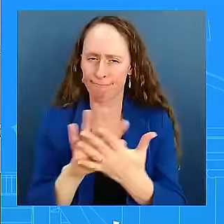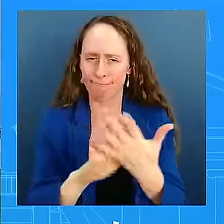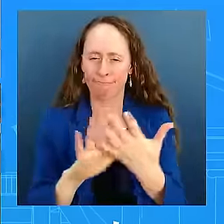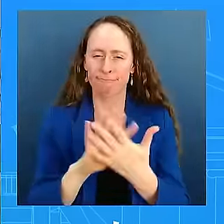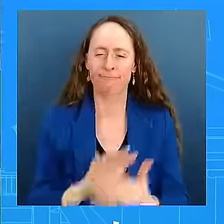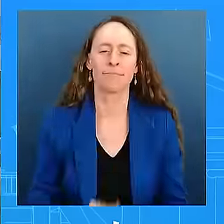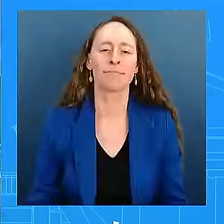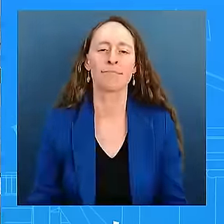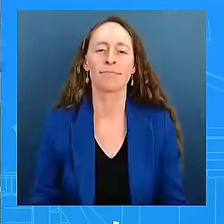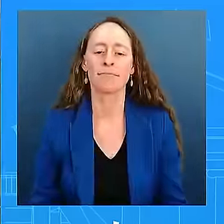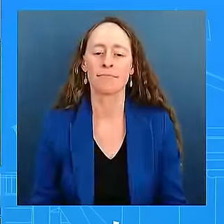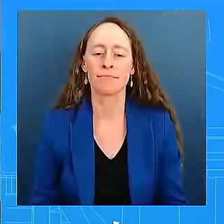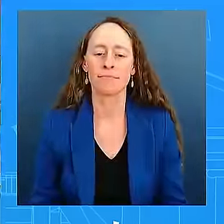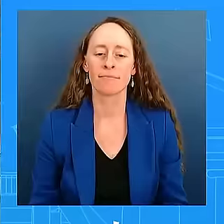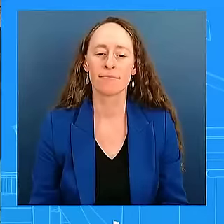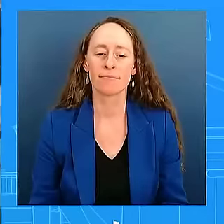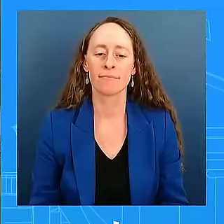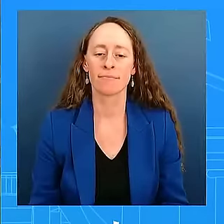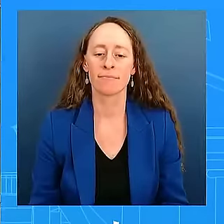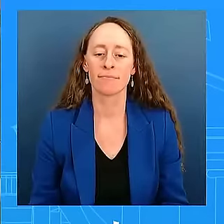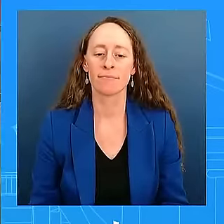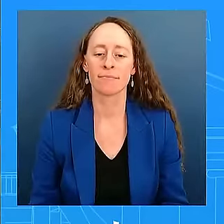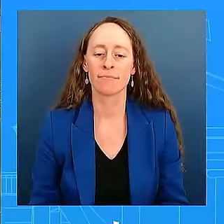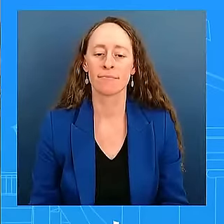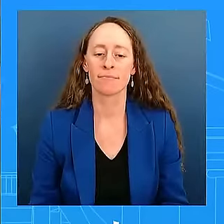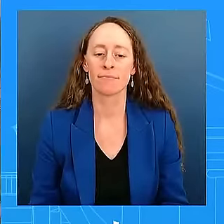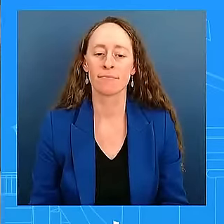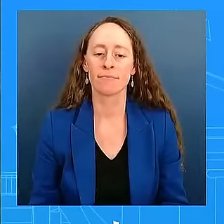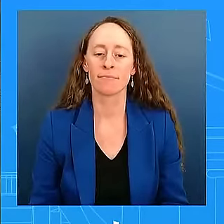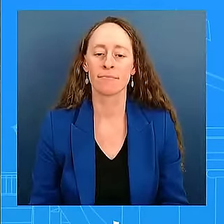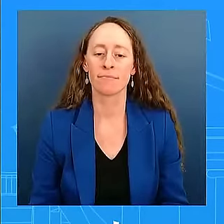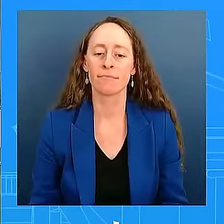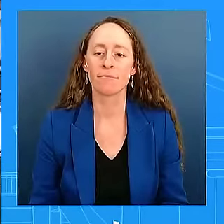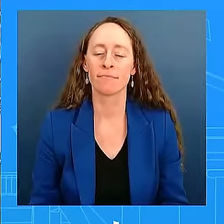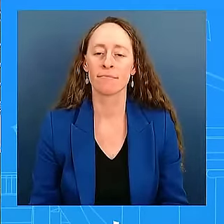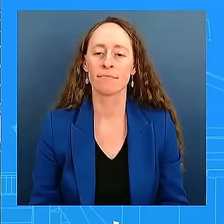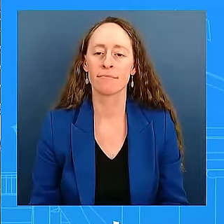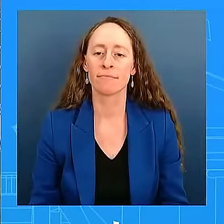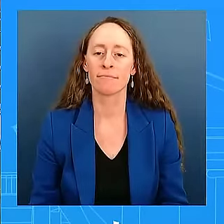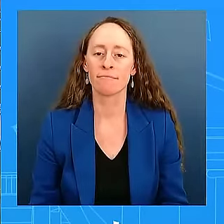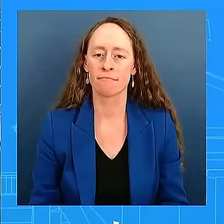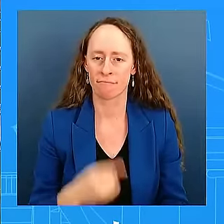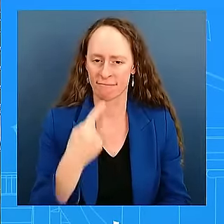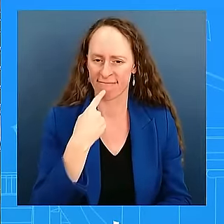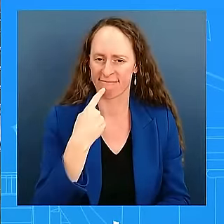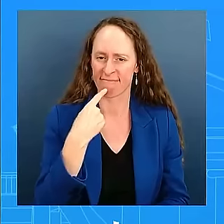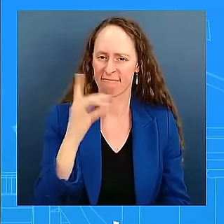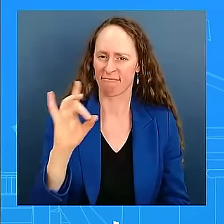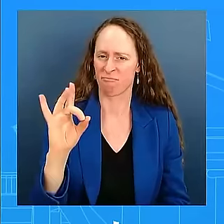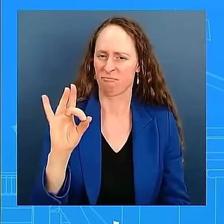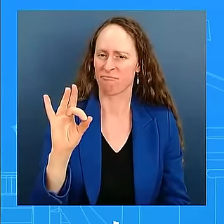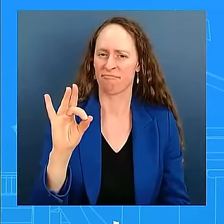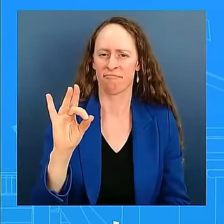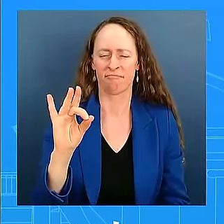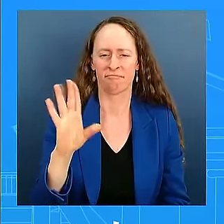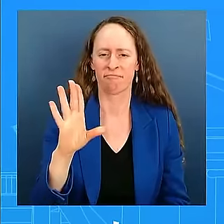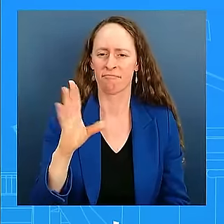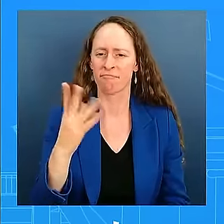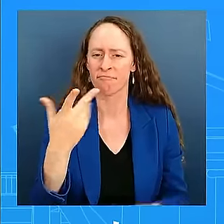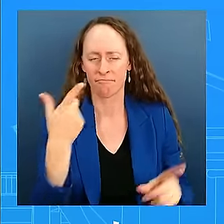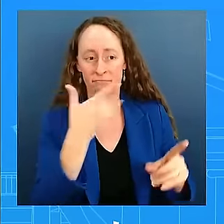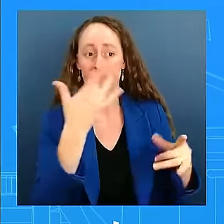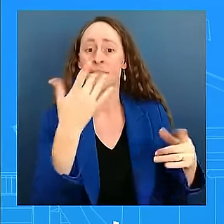quote, we've got a lot of bad genes in our country right now, unquote. Ah. Well,